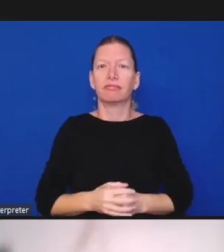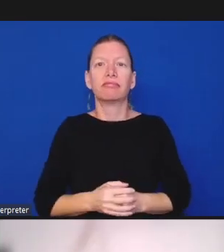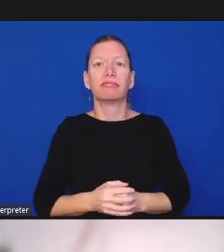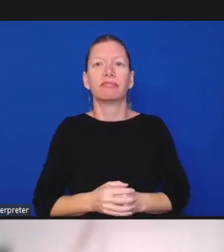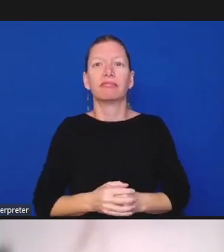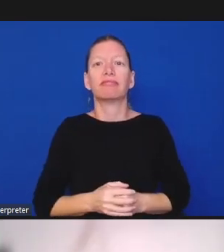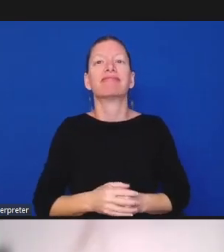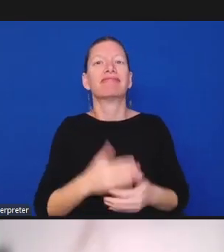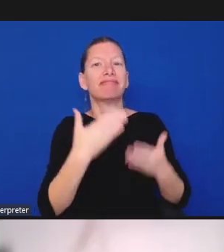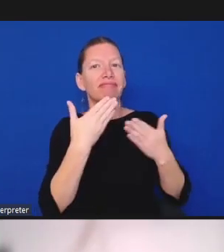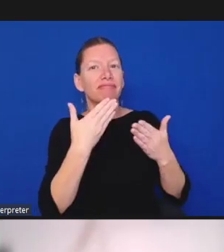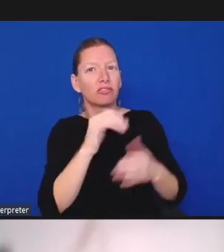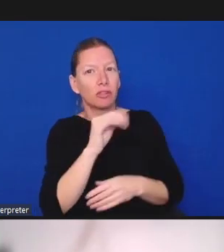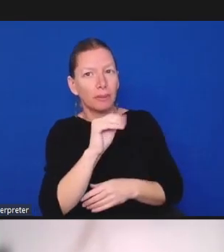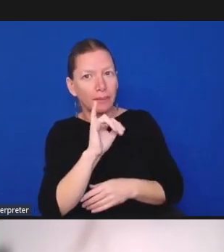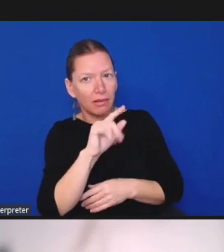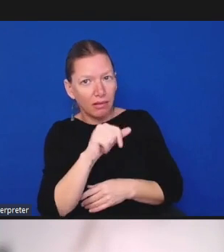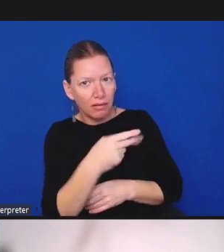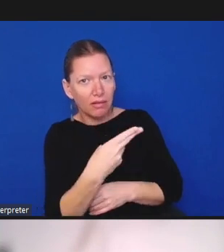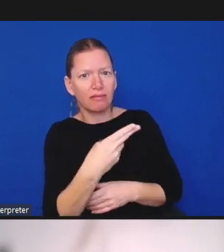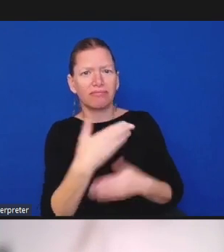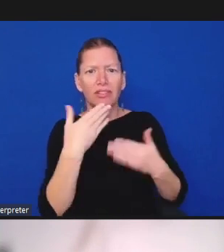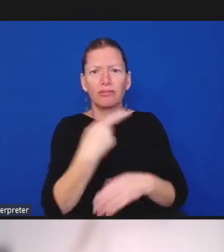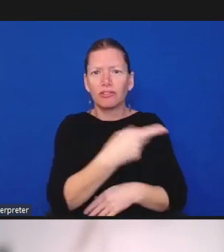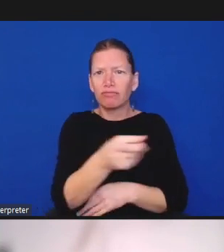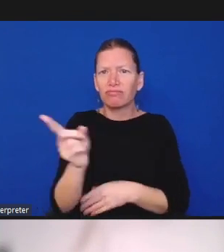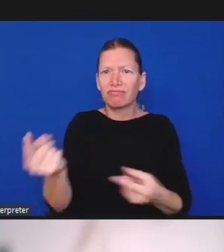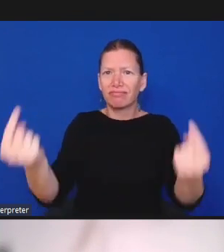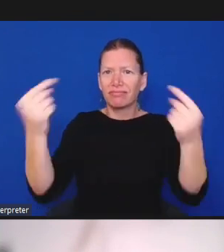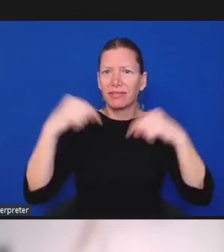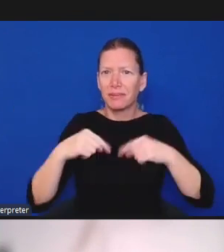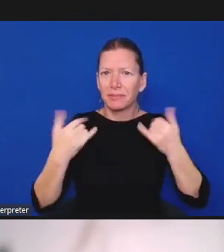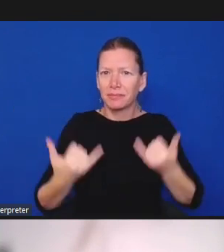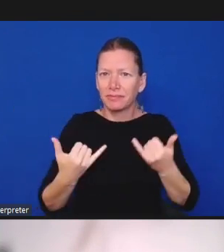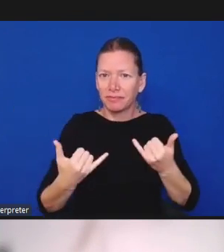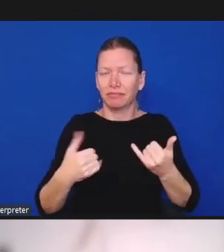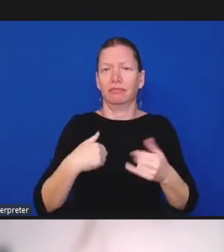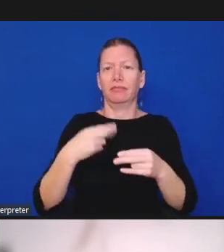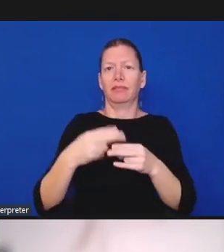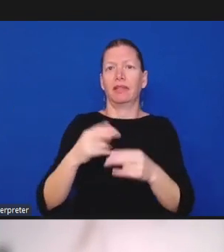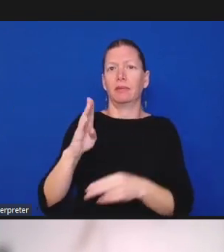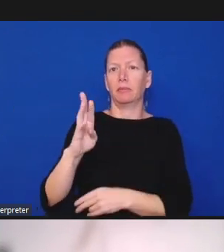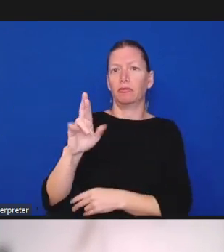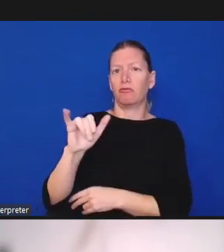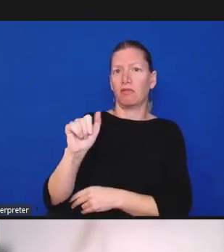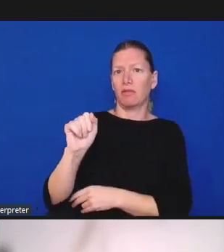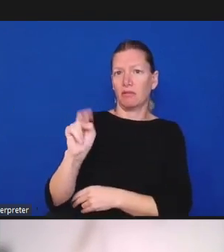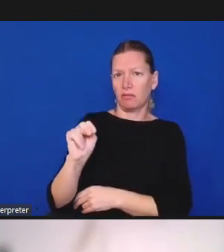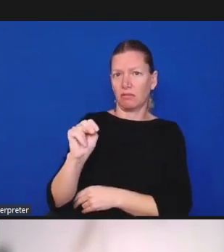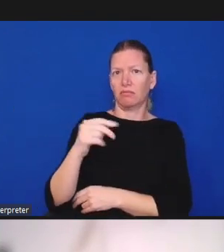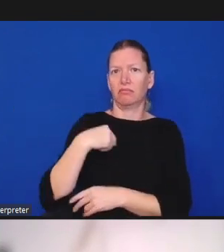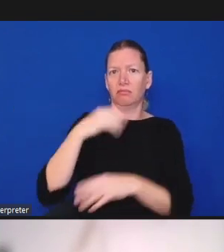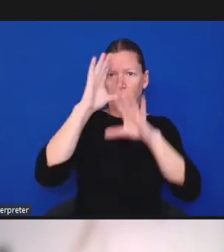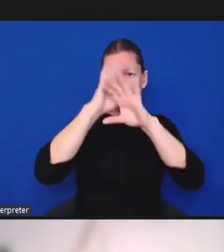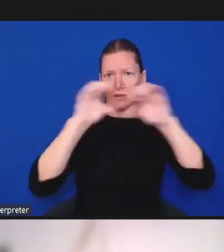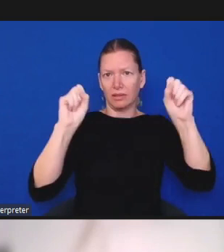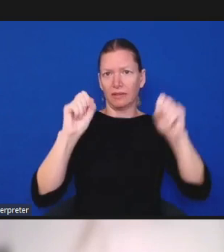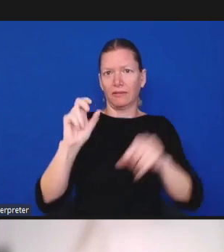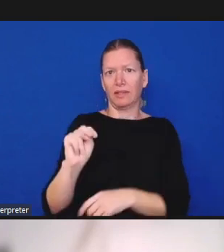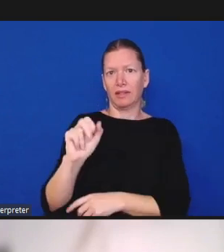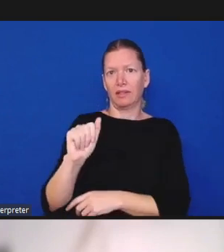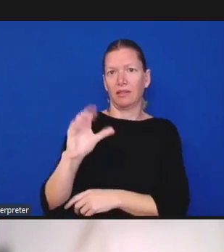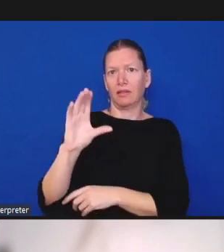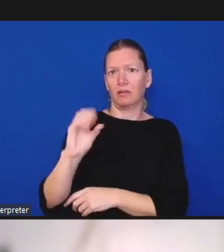is brian core i'm a past president of nacoal the national association for civilian oversight of law enforcement